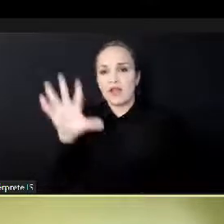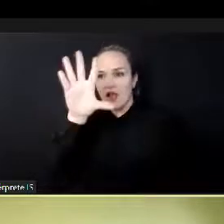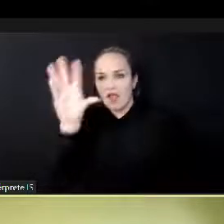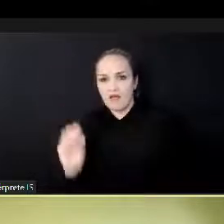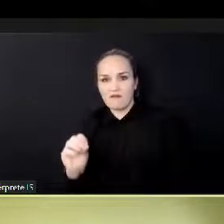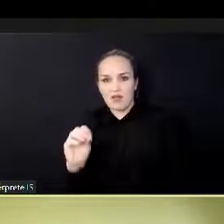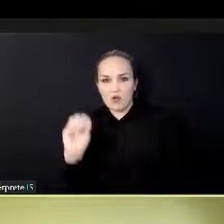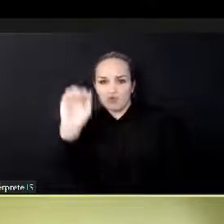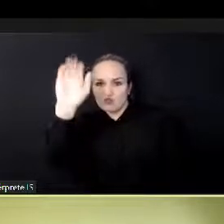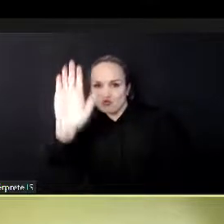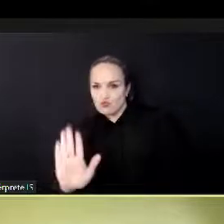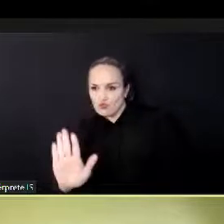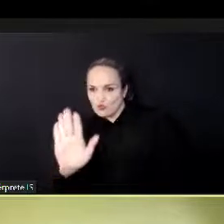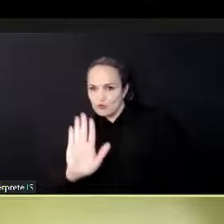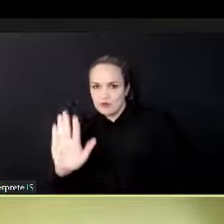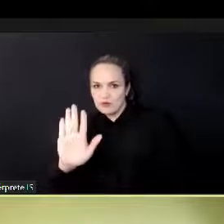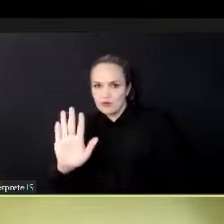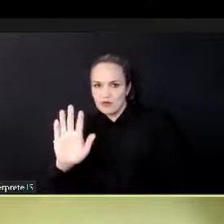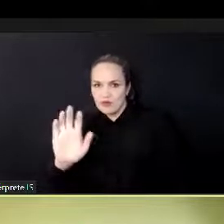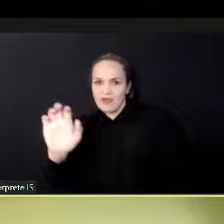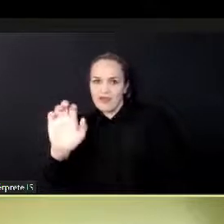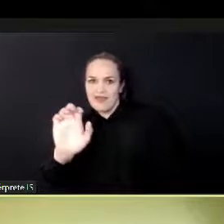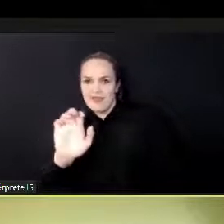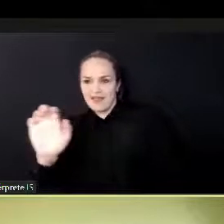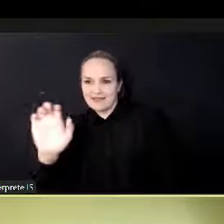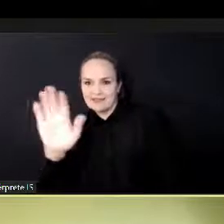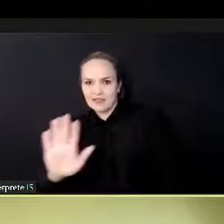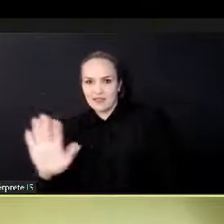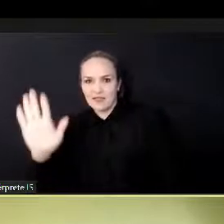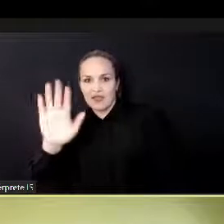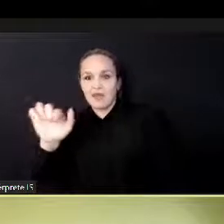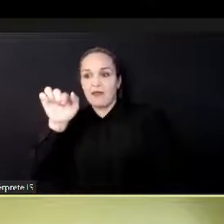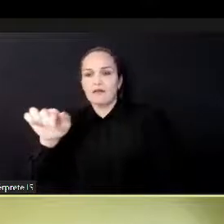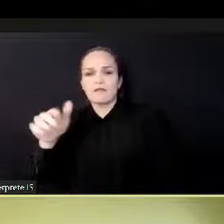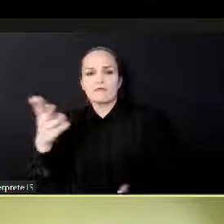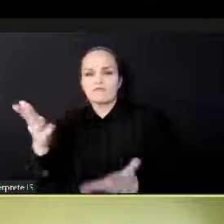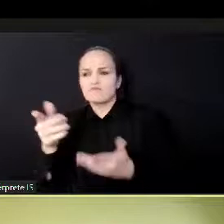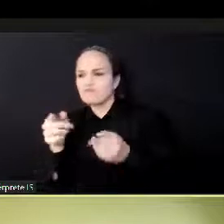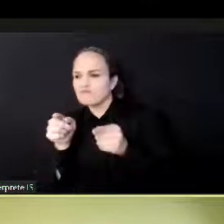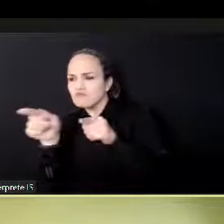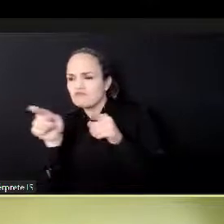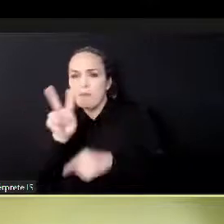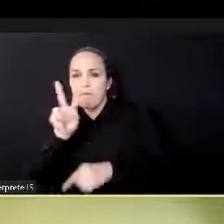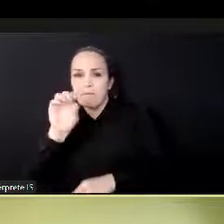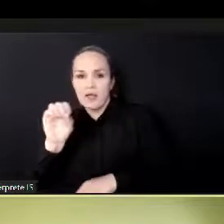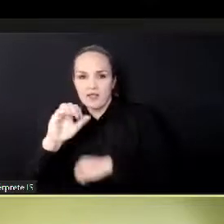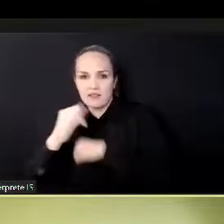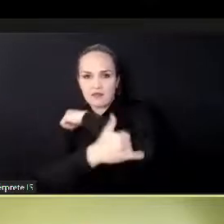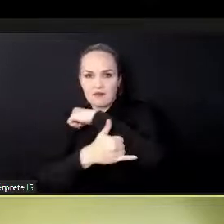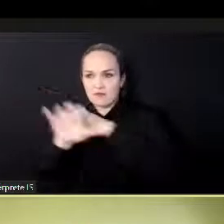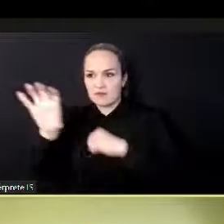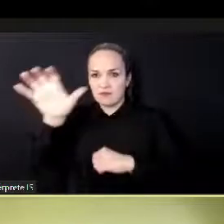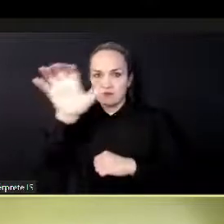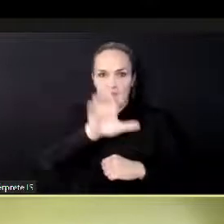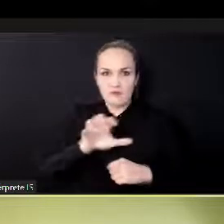member states of which, amongst the potential we have Nigeria and, uh, South Africa.